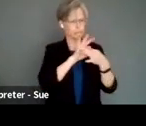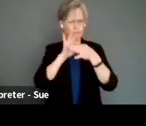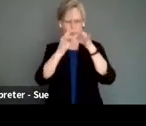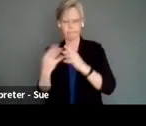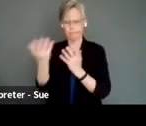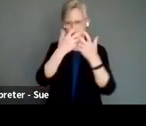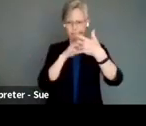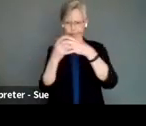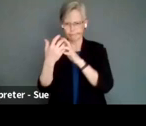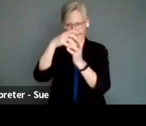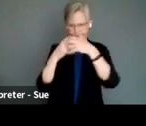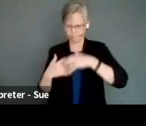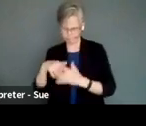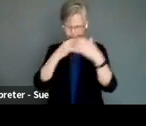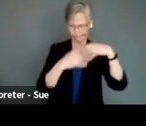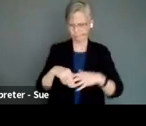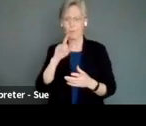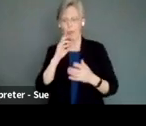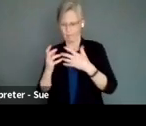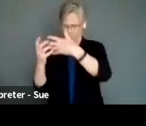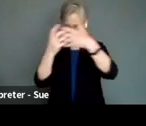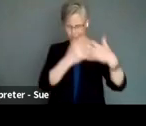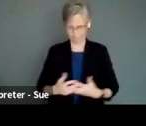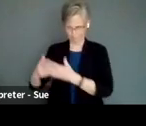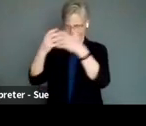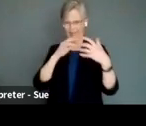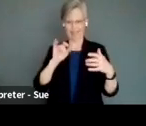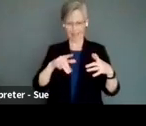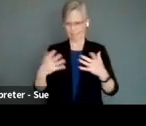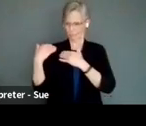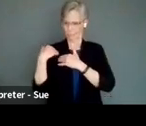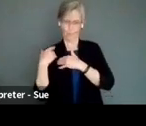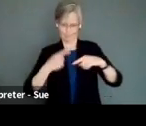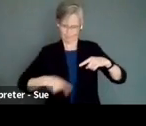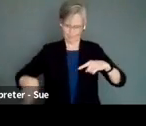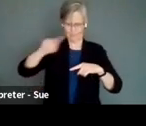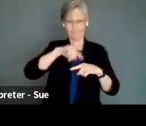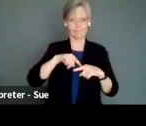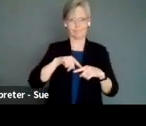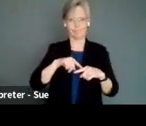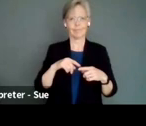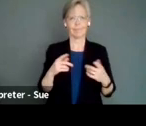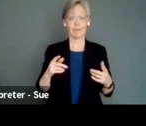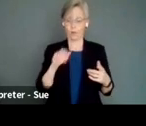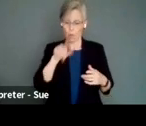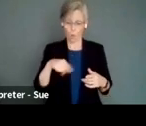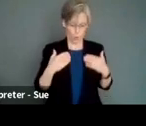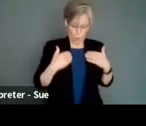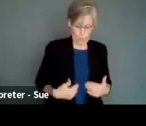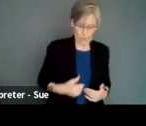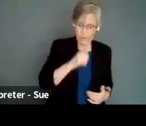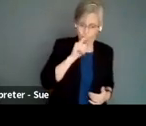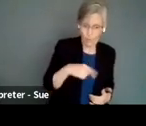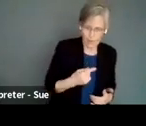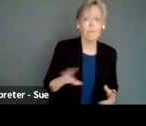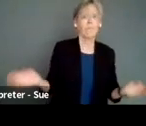there is that collective responsibility that extends beyond just that human interaction as well. And that wellness